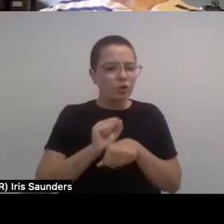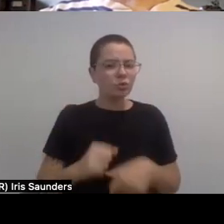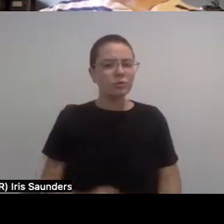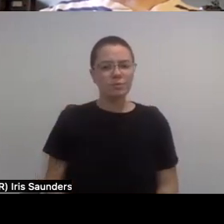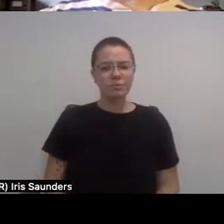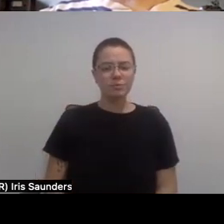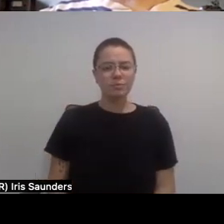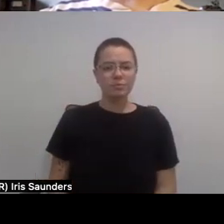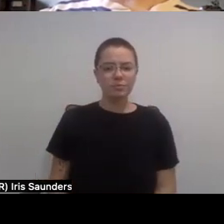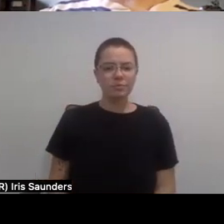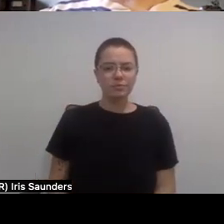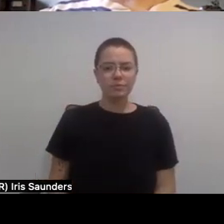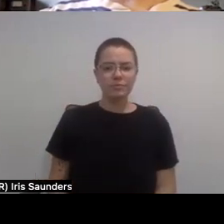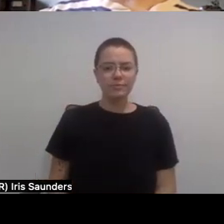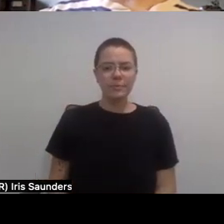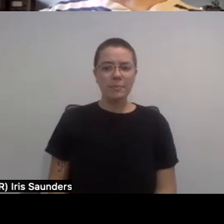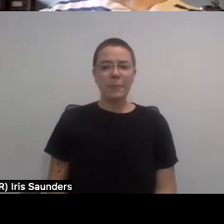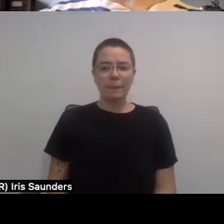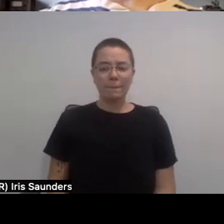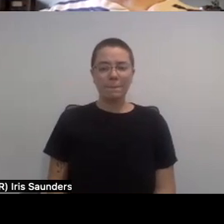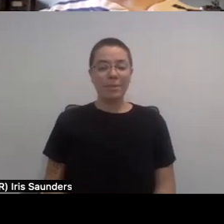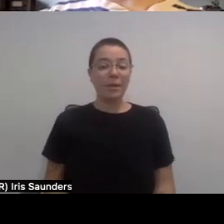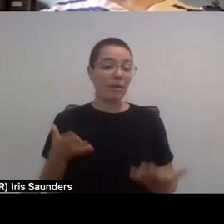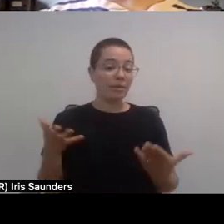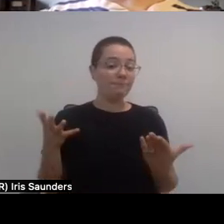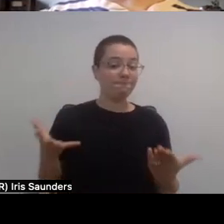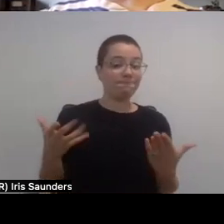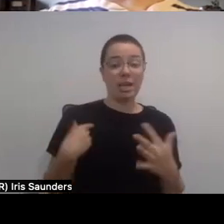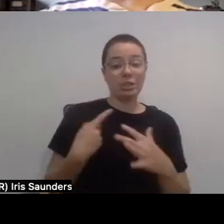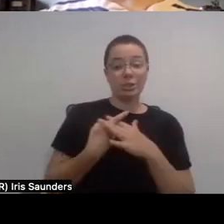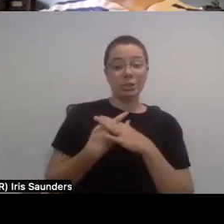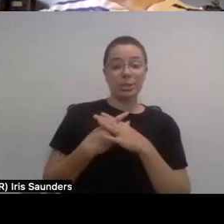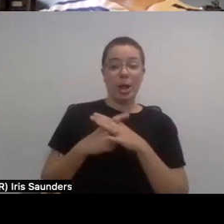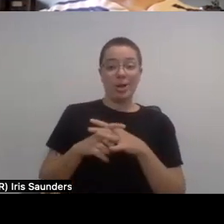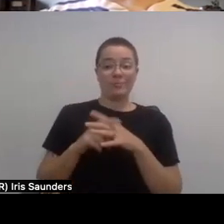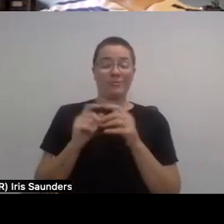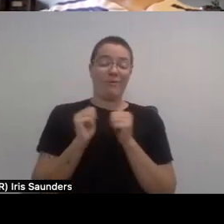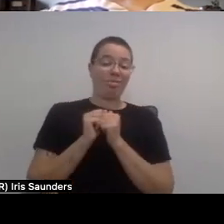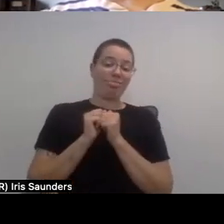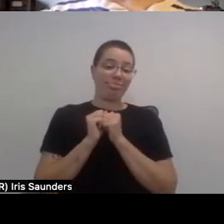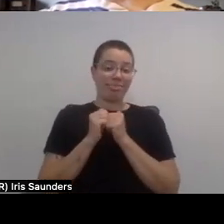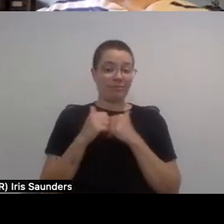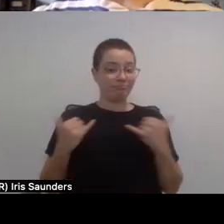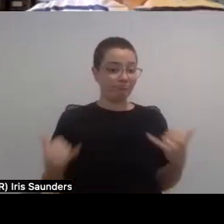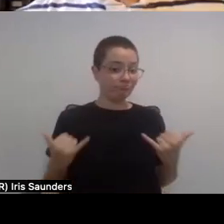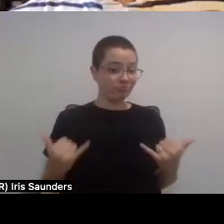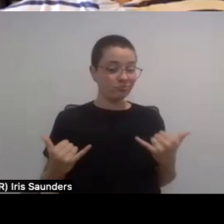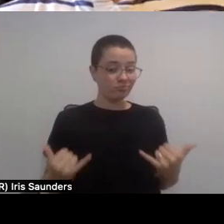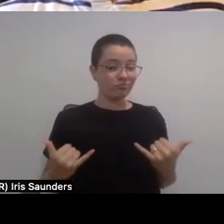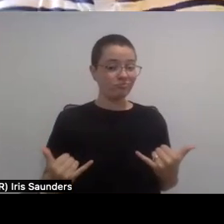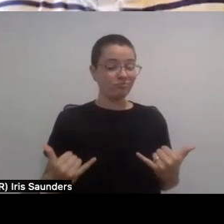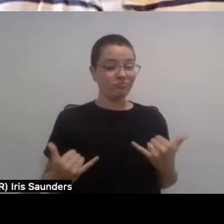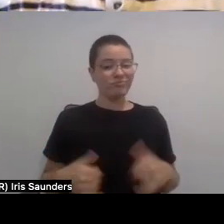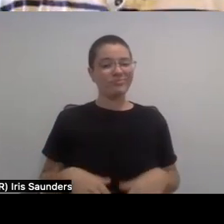Well, I guess I'll start on just where I'm at and I think where I think the disability